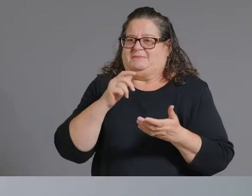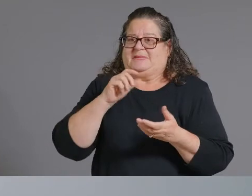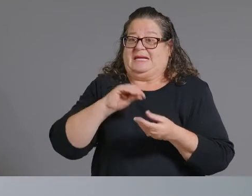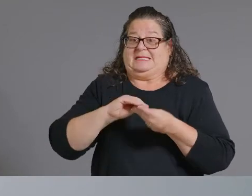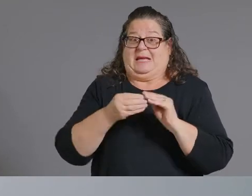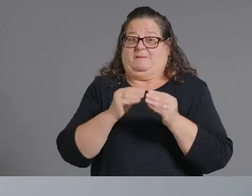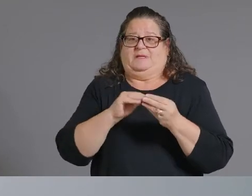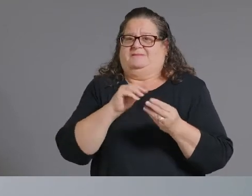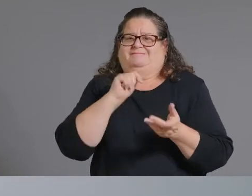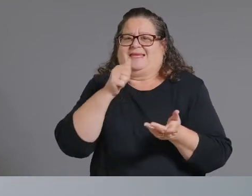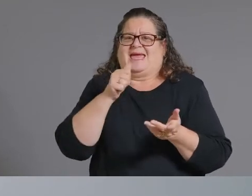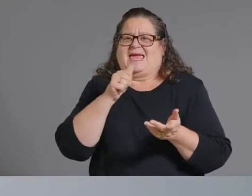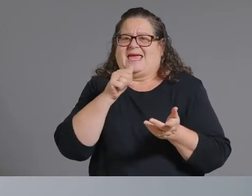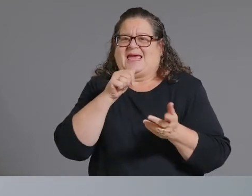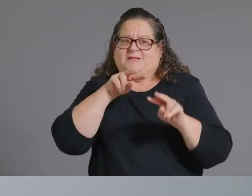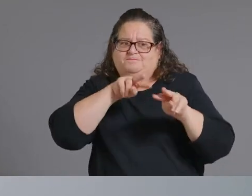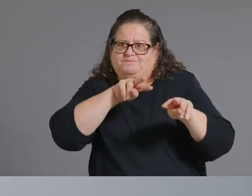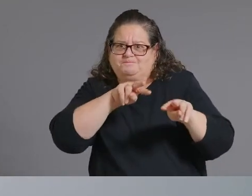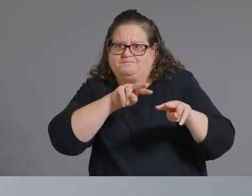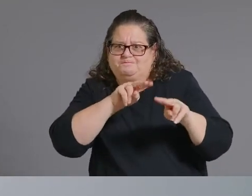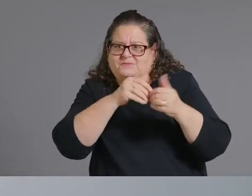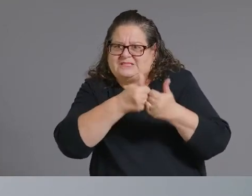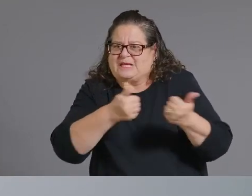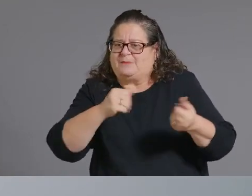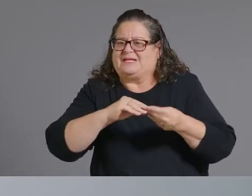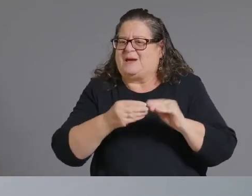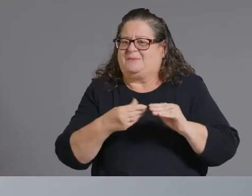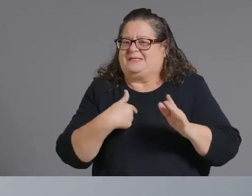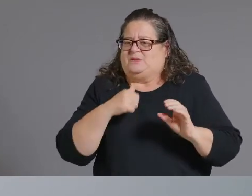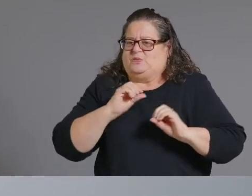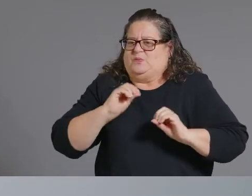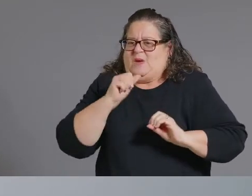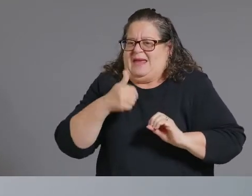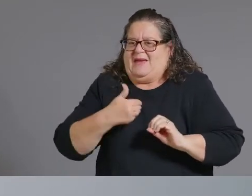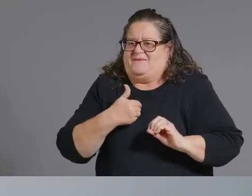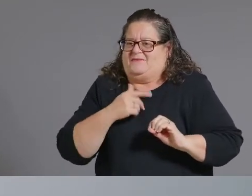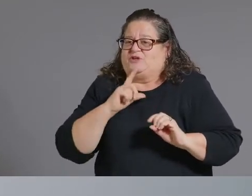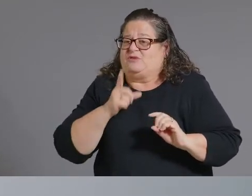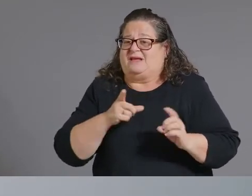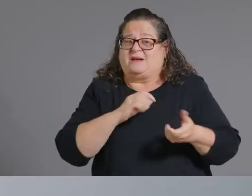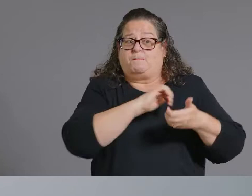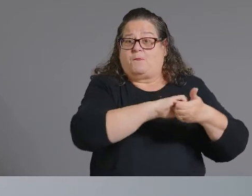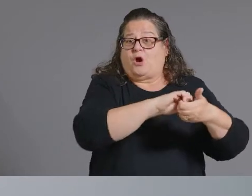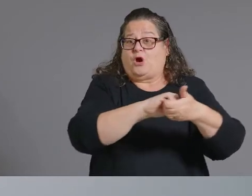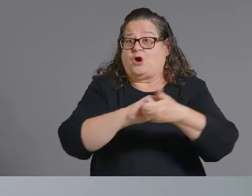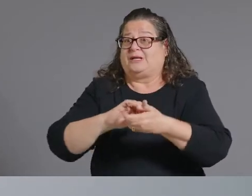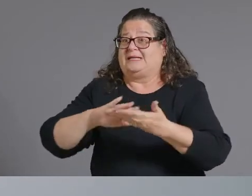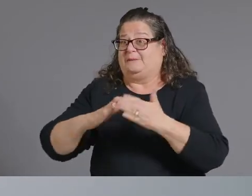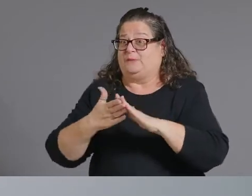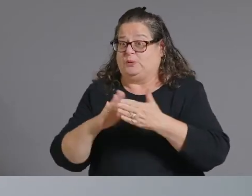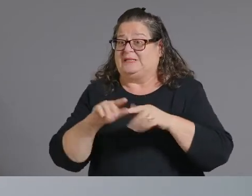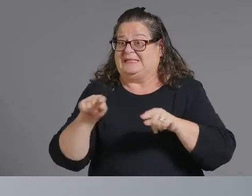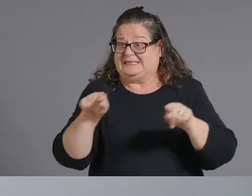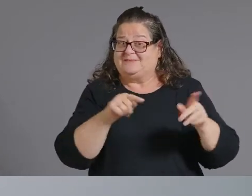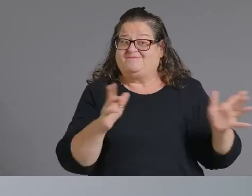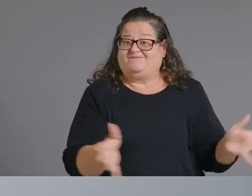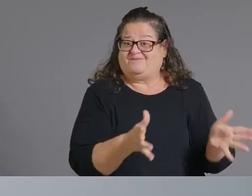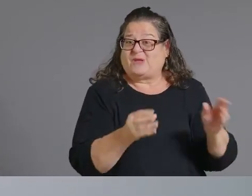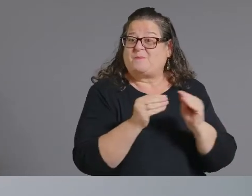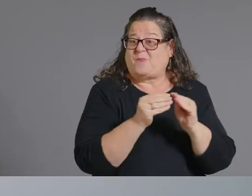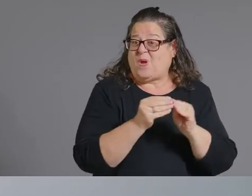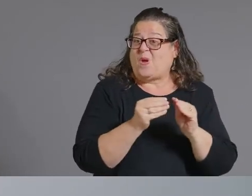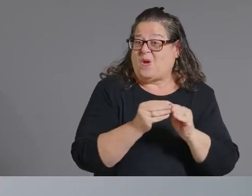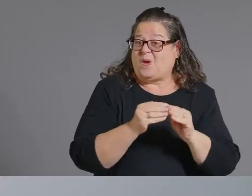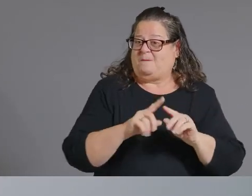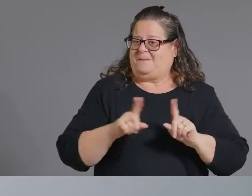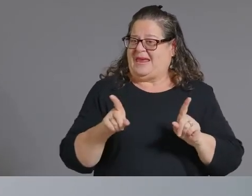color to help increase those vaccination rates but um i don't know that we have those numbers i'm looking at steve by specific event